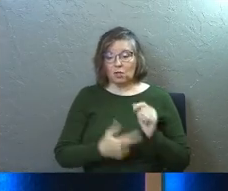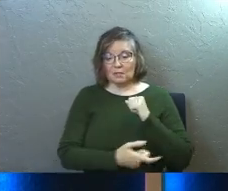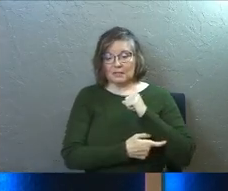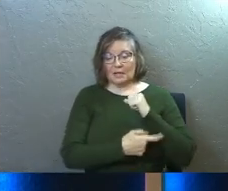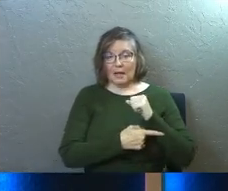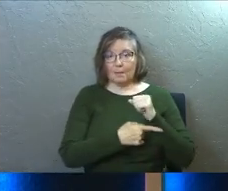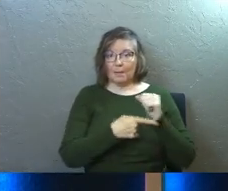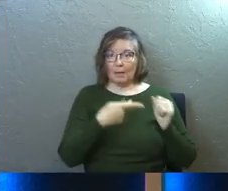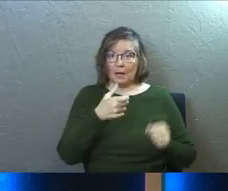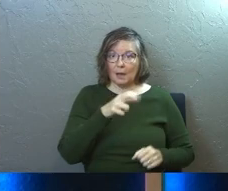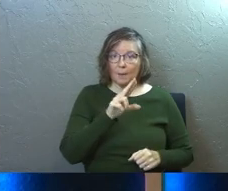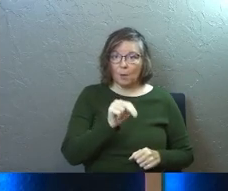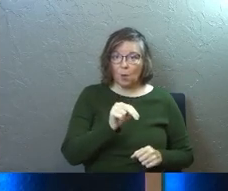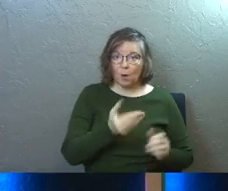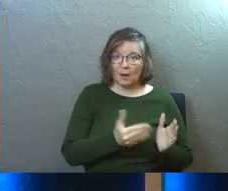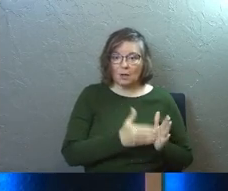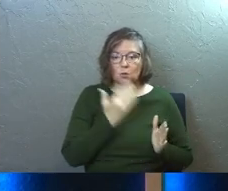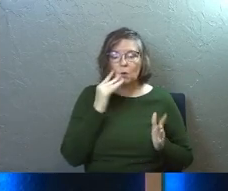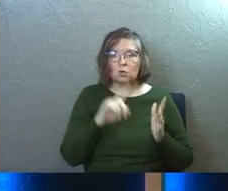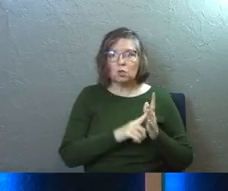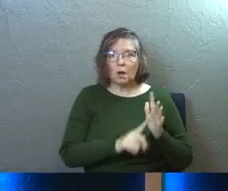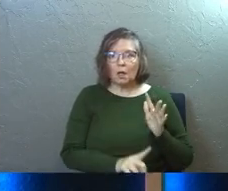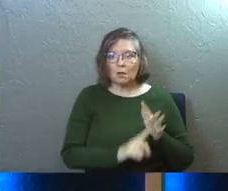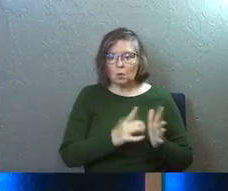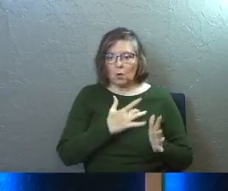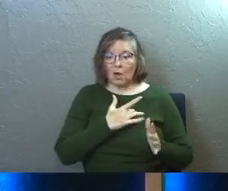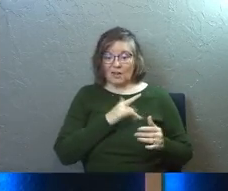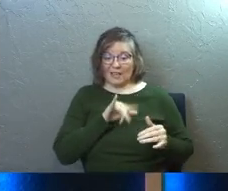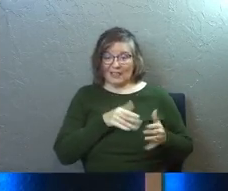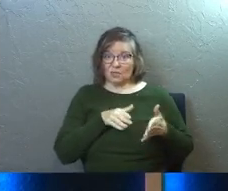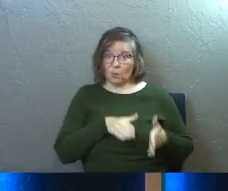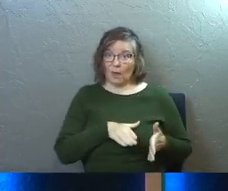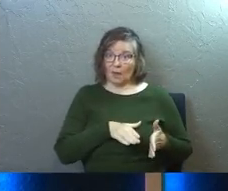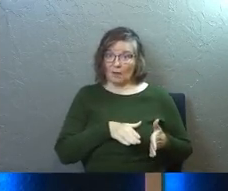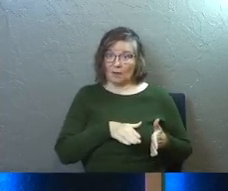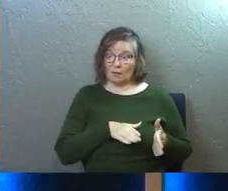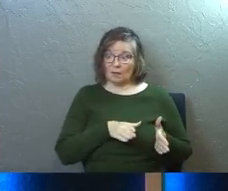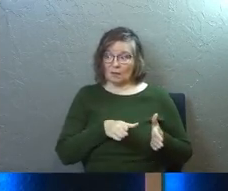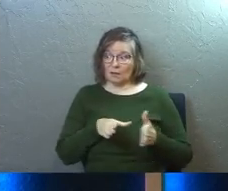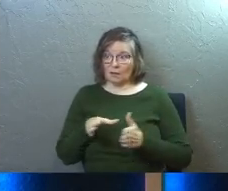tempted by pornography again, do you know what starts to come into your heart in this way?